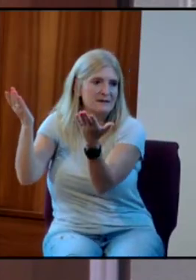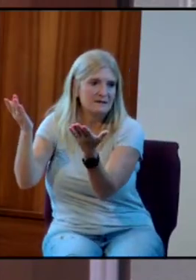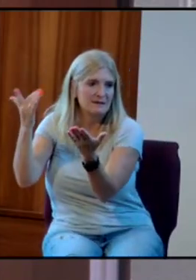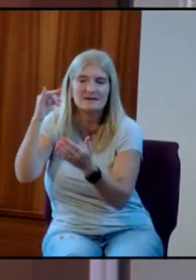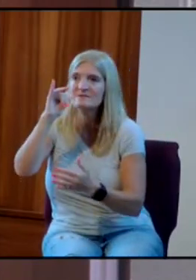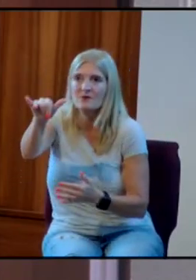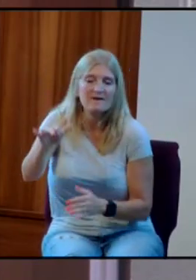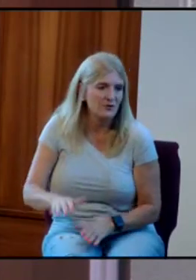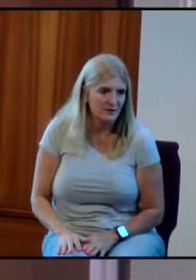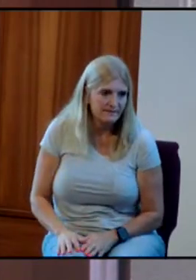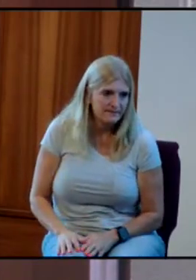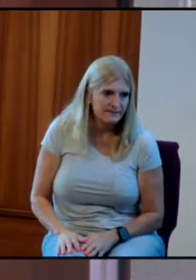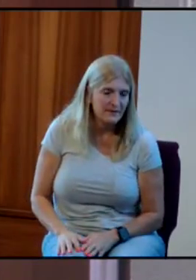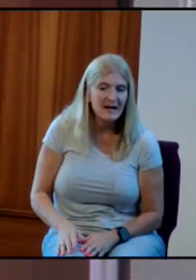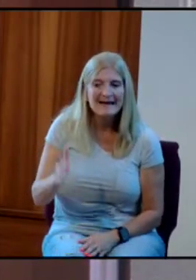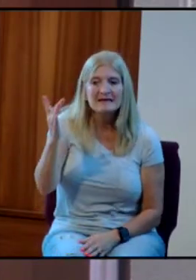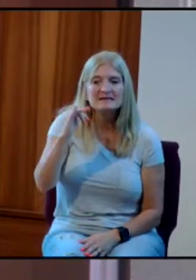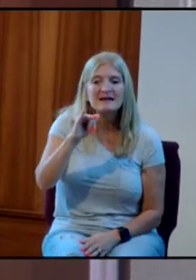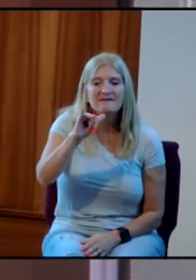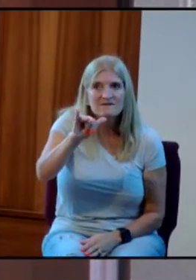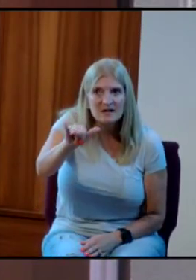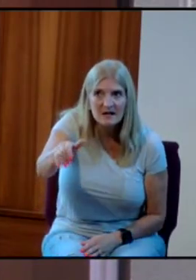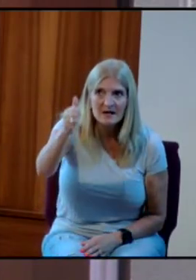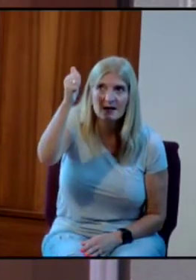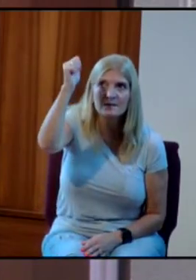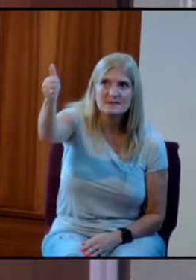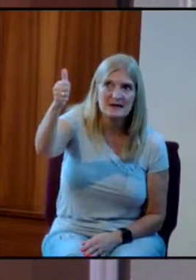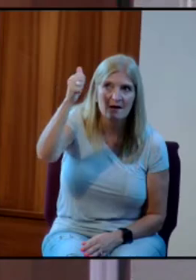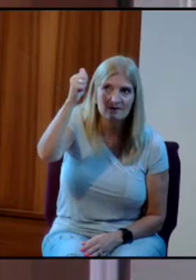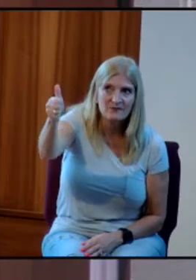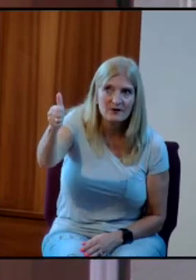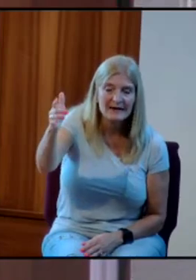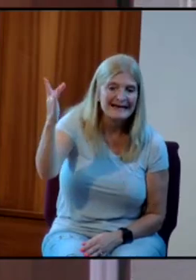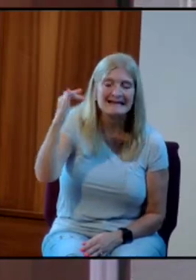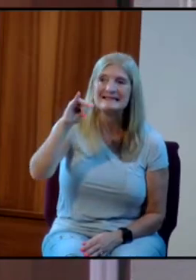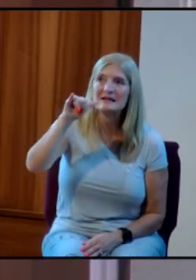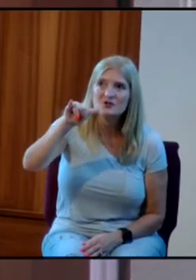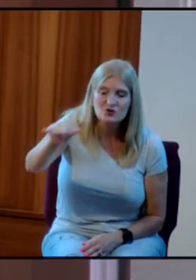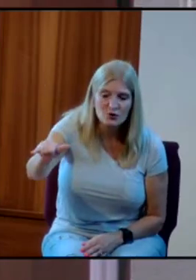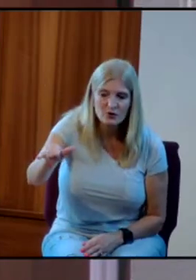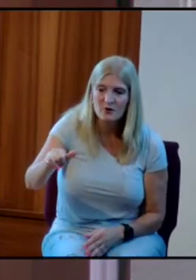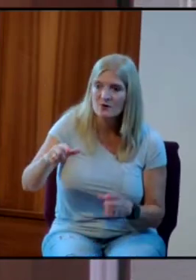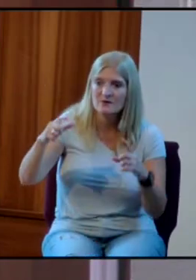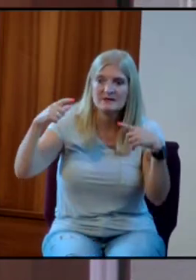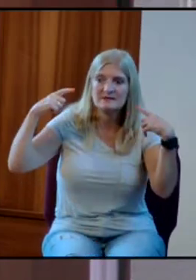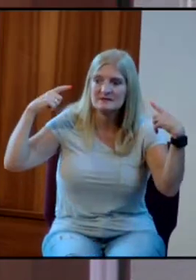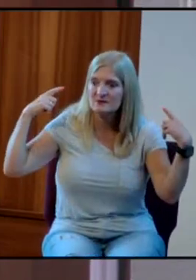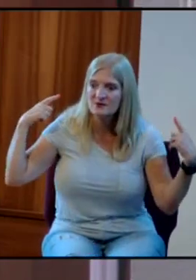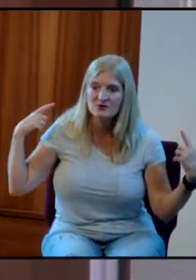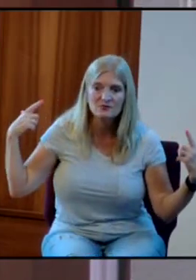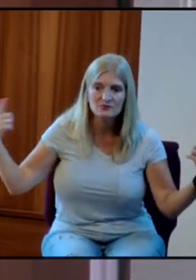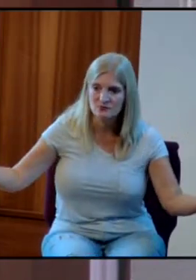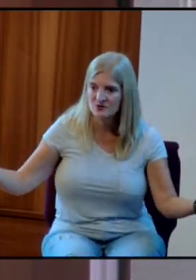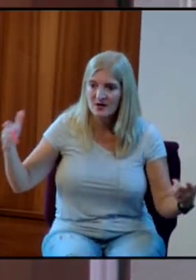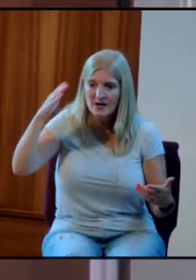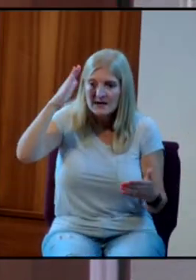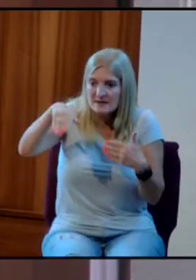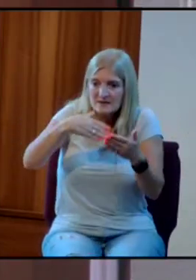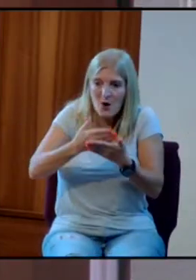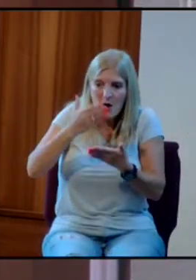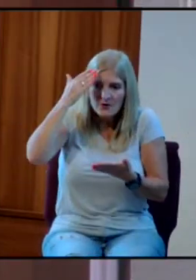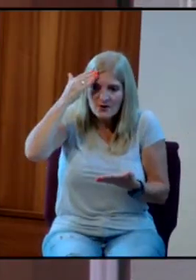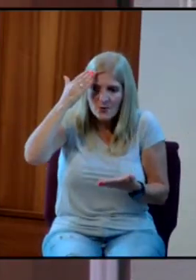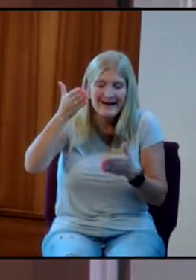infinite? He's infinite in his being. He's eternal. He's immense. He's omnipotent. Okay.